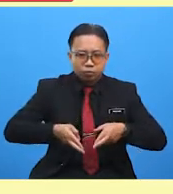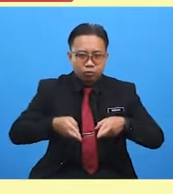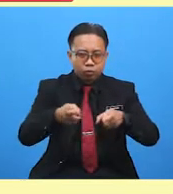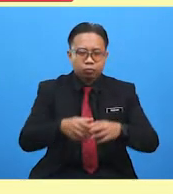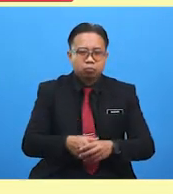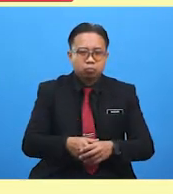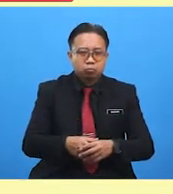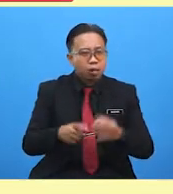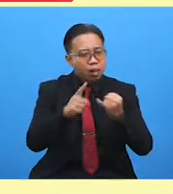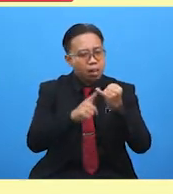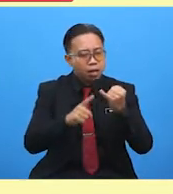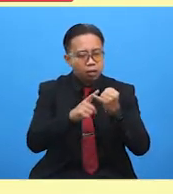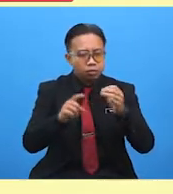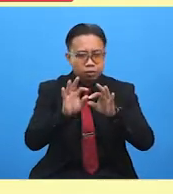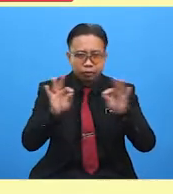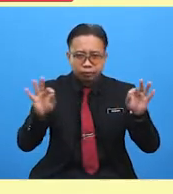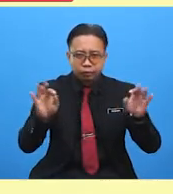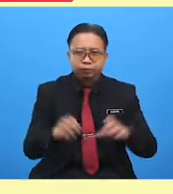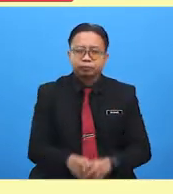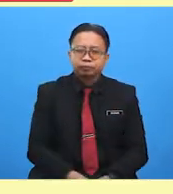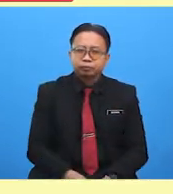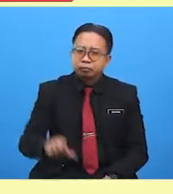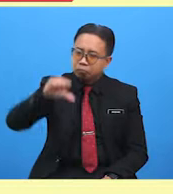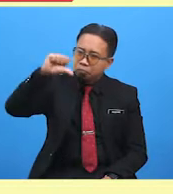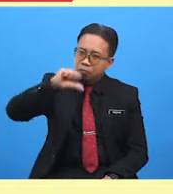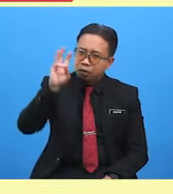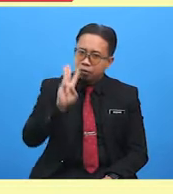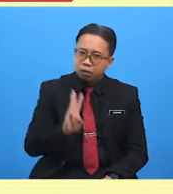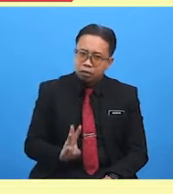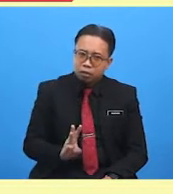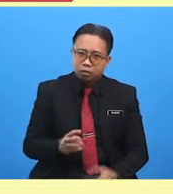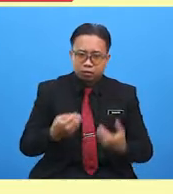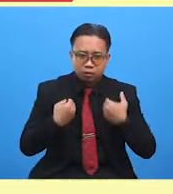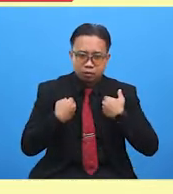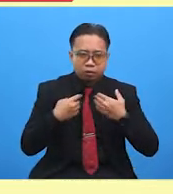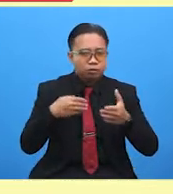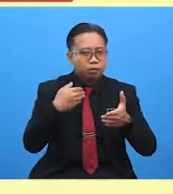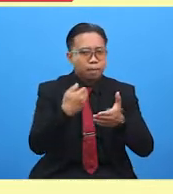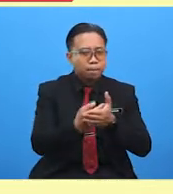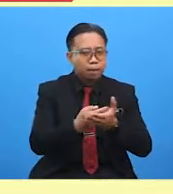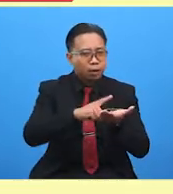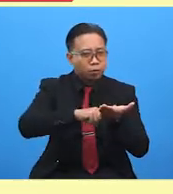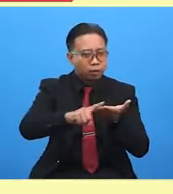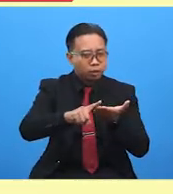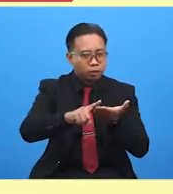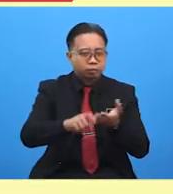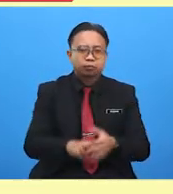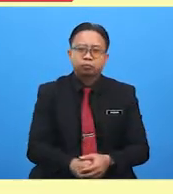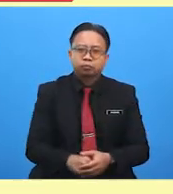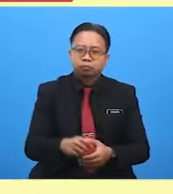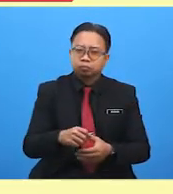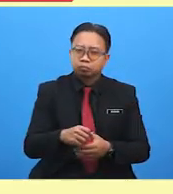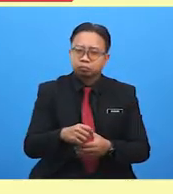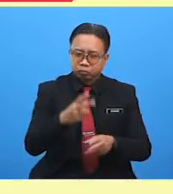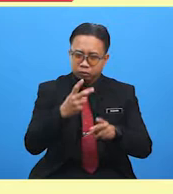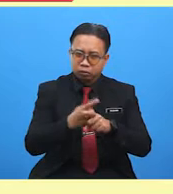for the last statement. The bad weather will remain until the weekend. Is it